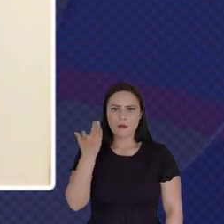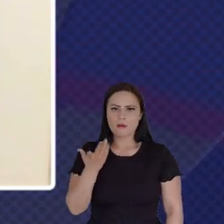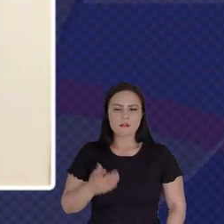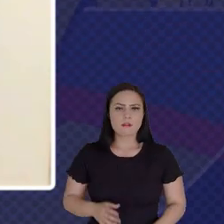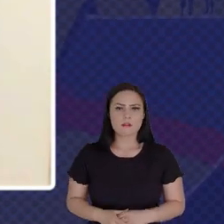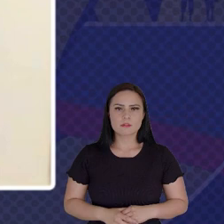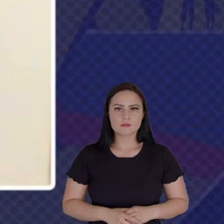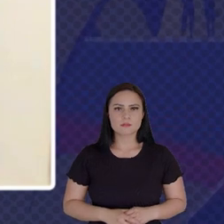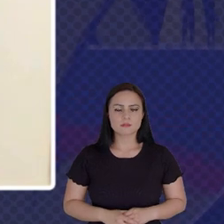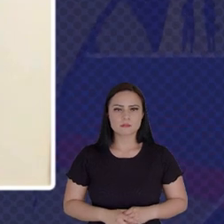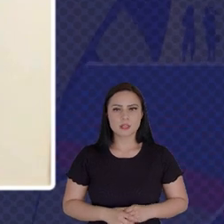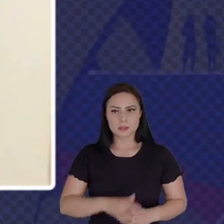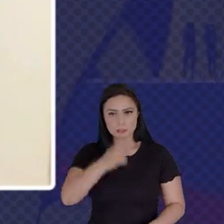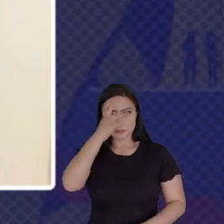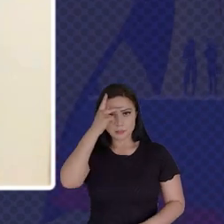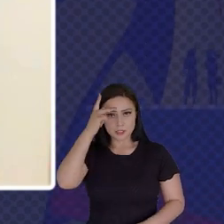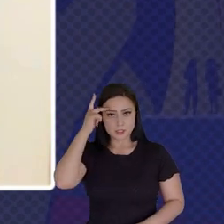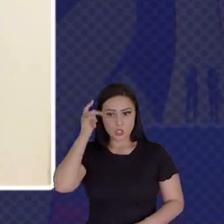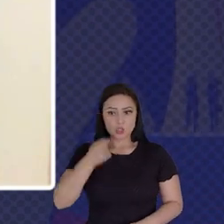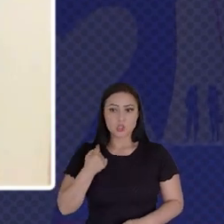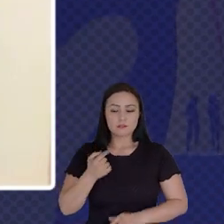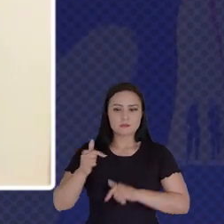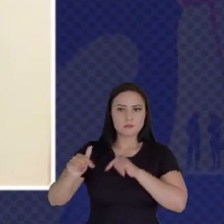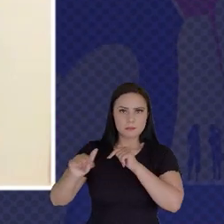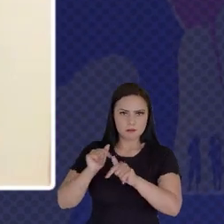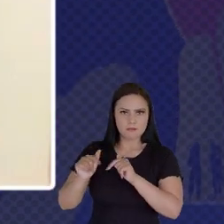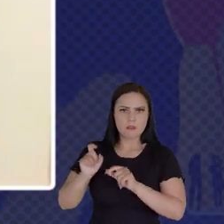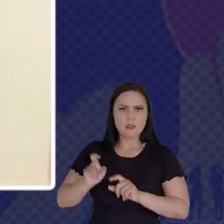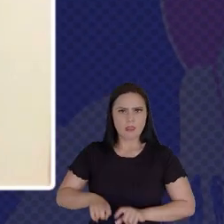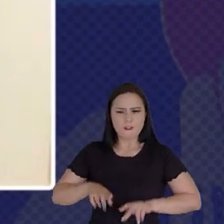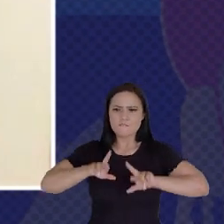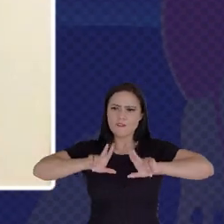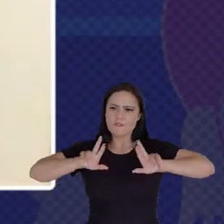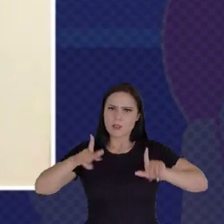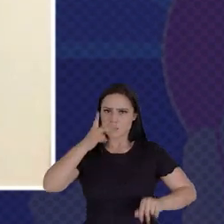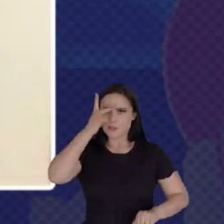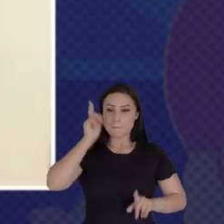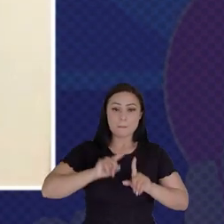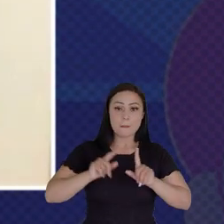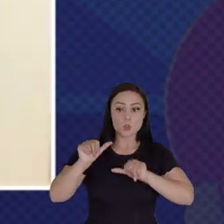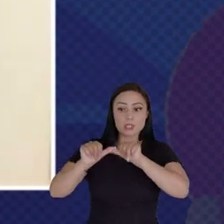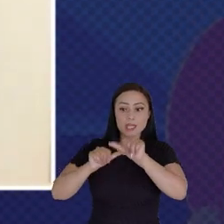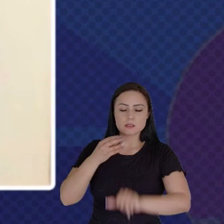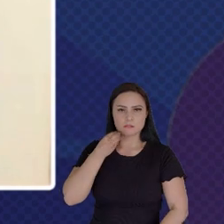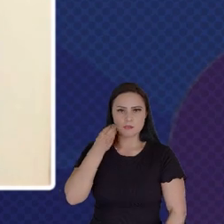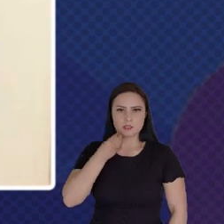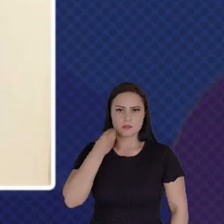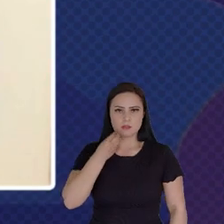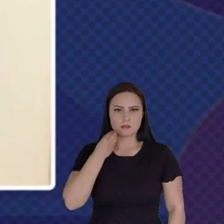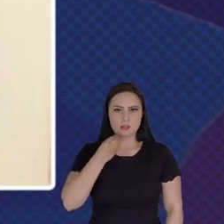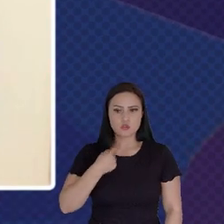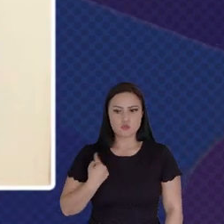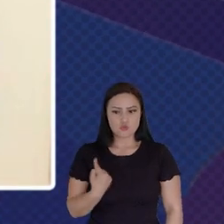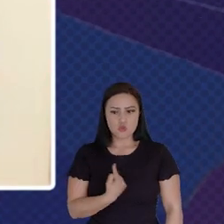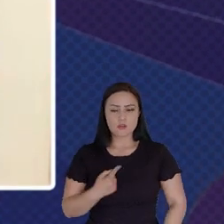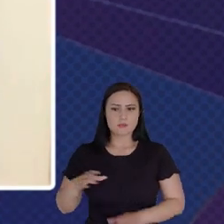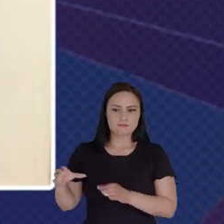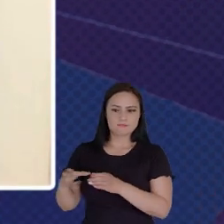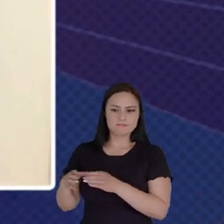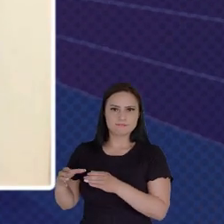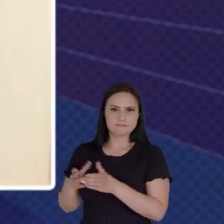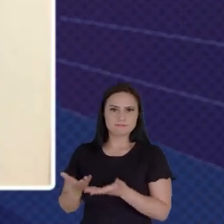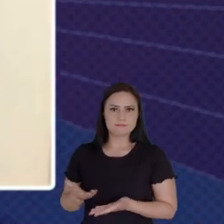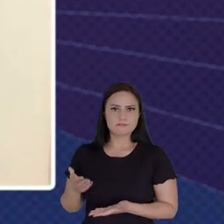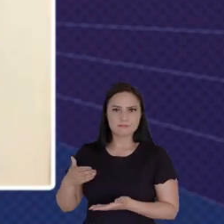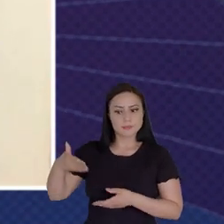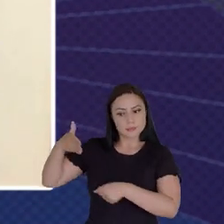Are Working For Which Are The Vulnerable But Also Changing The Experience For Our Team Within The Ministry So That